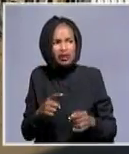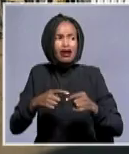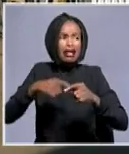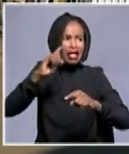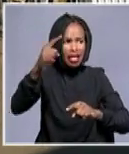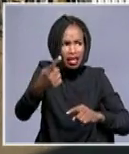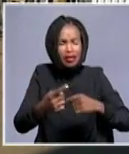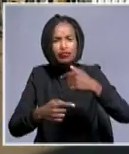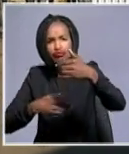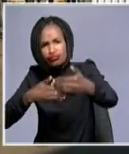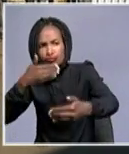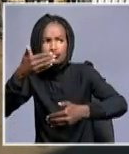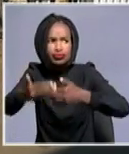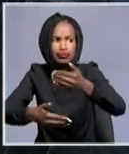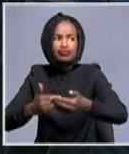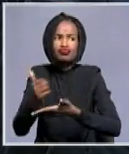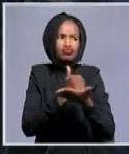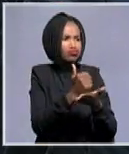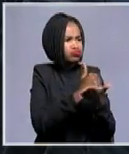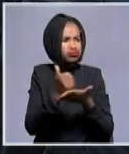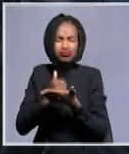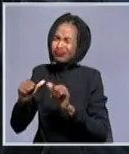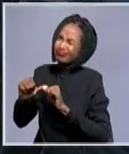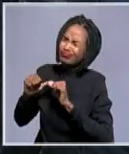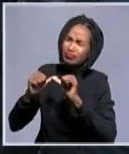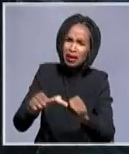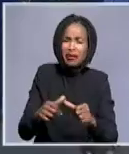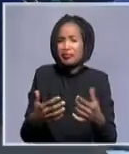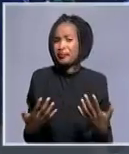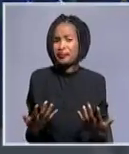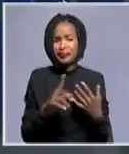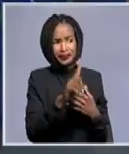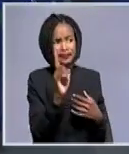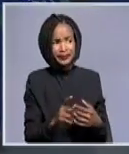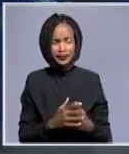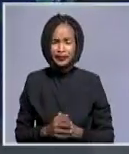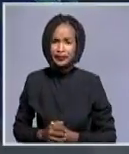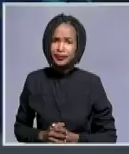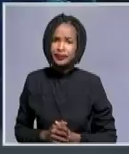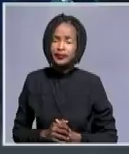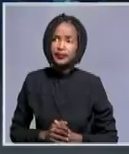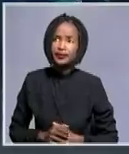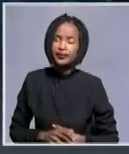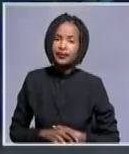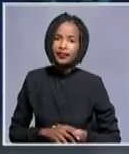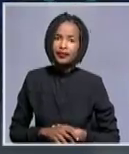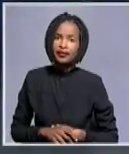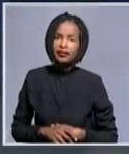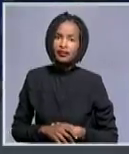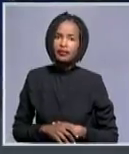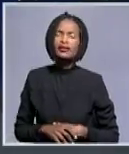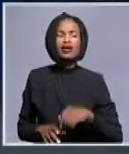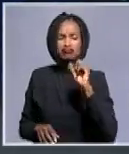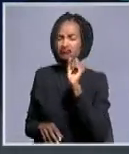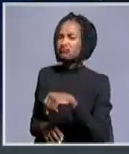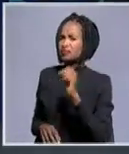see a trend being started now? Will we see this thing happening more frequently than usual? Yes,